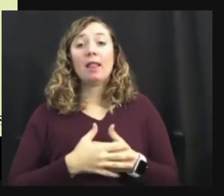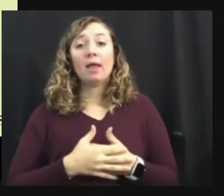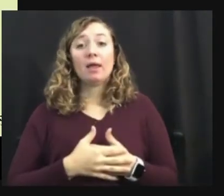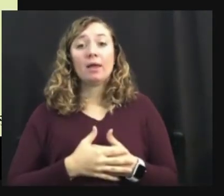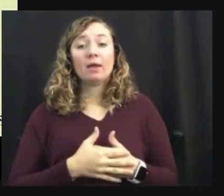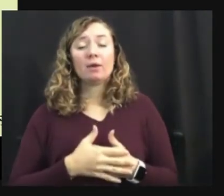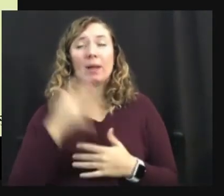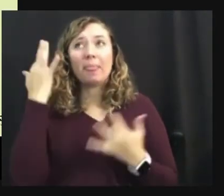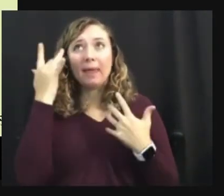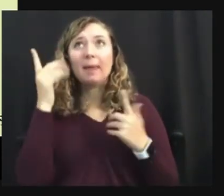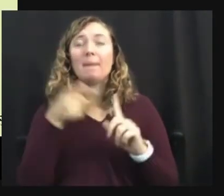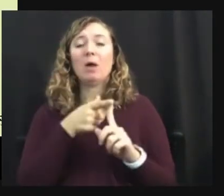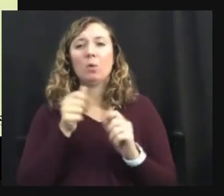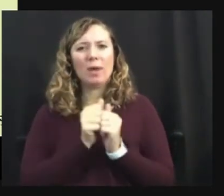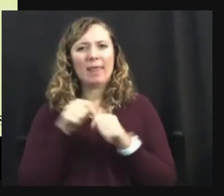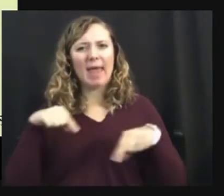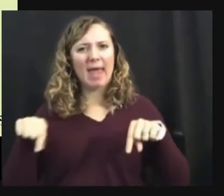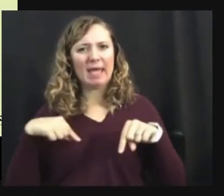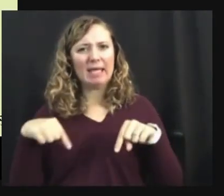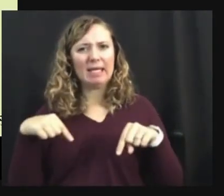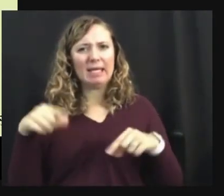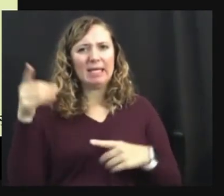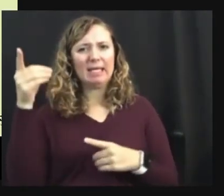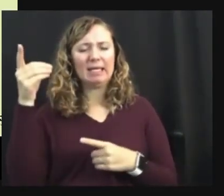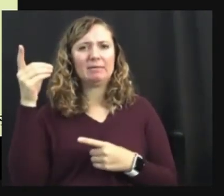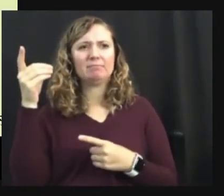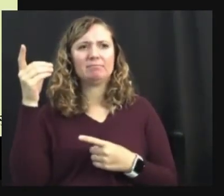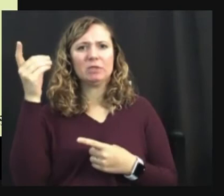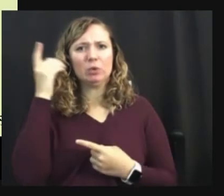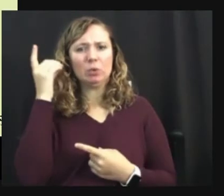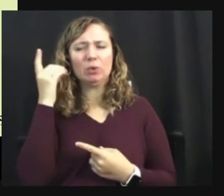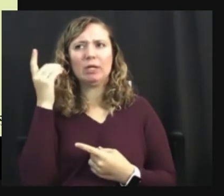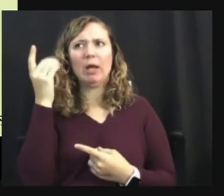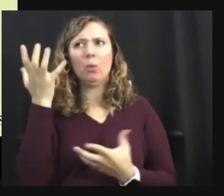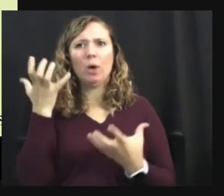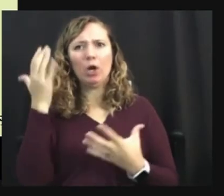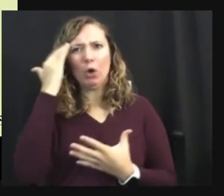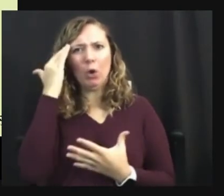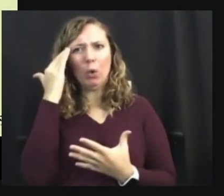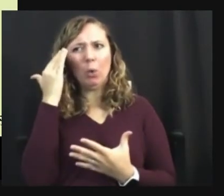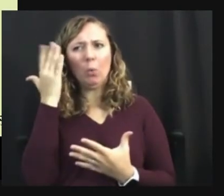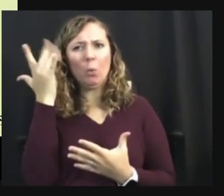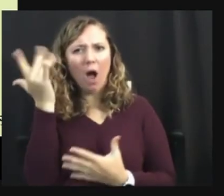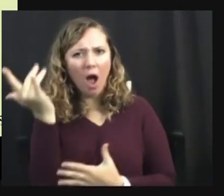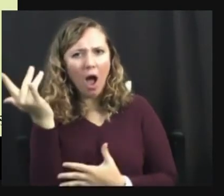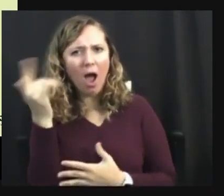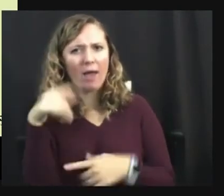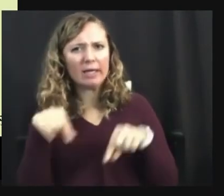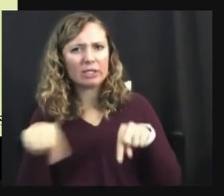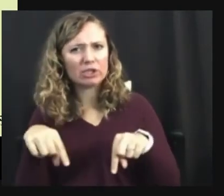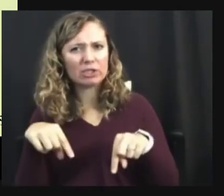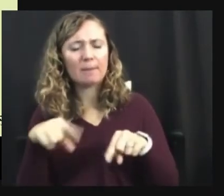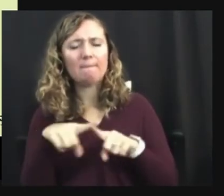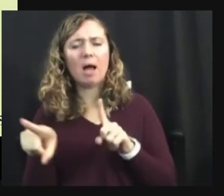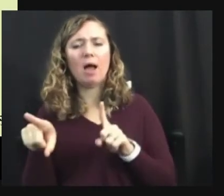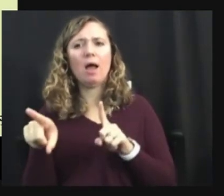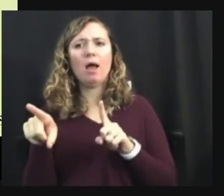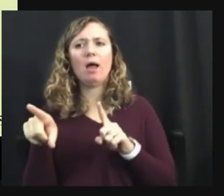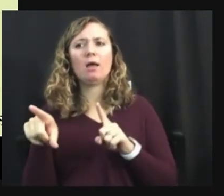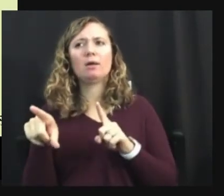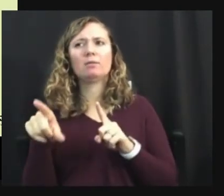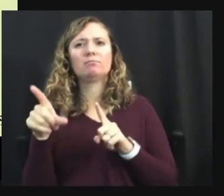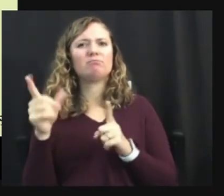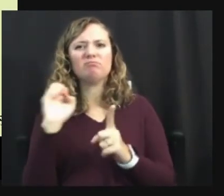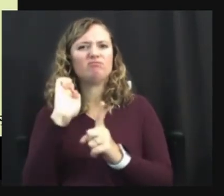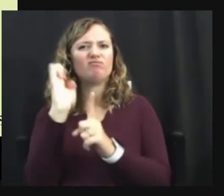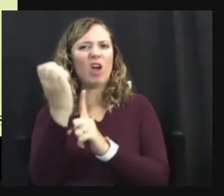like what I'm thinking about anxiety disorders. Yes. I want to know what's making the person anxious, but my thinking is also about what's their environment.